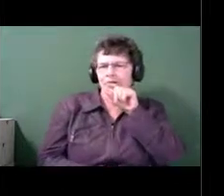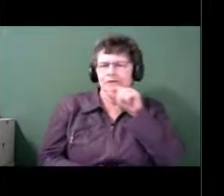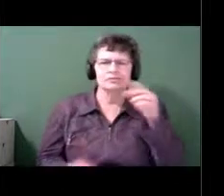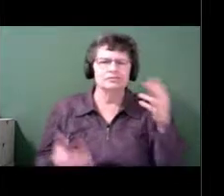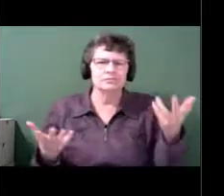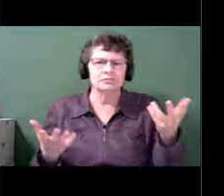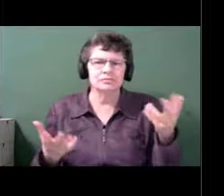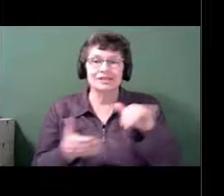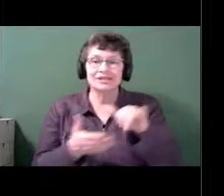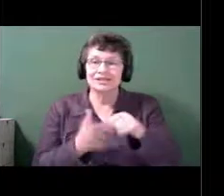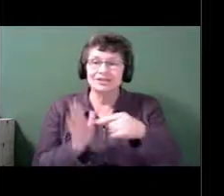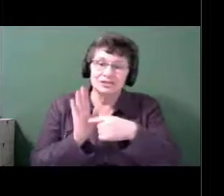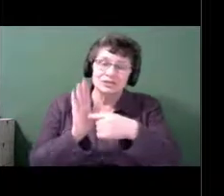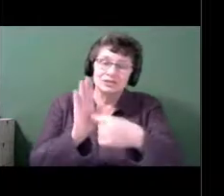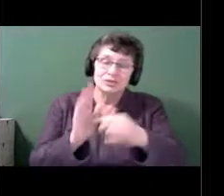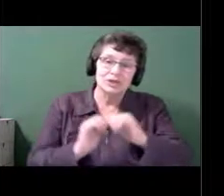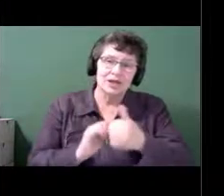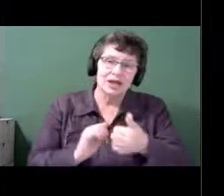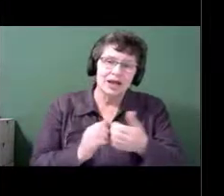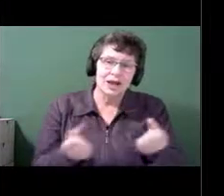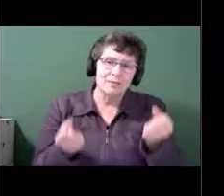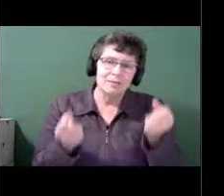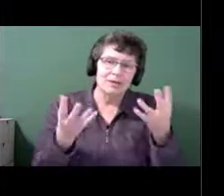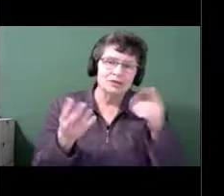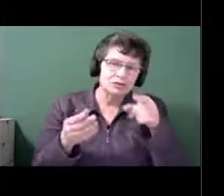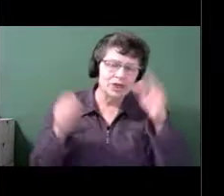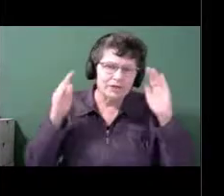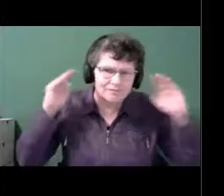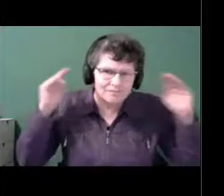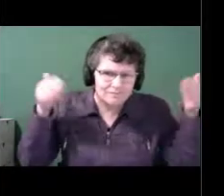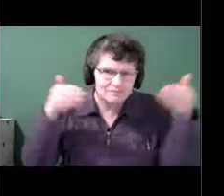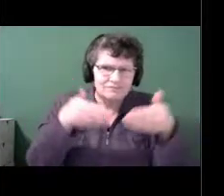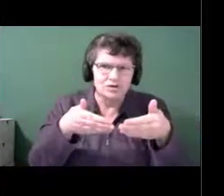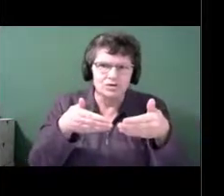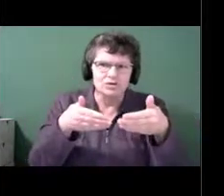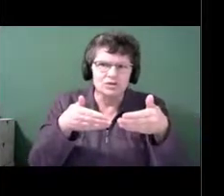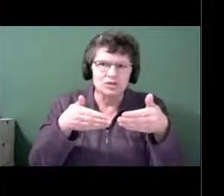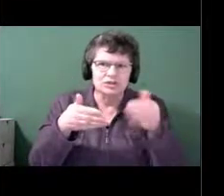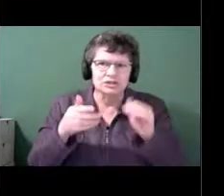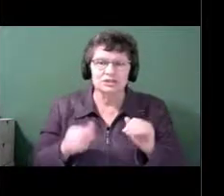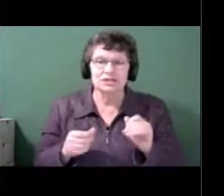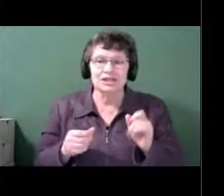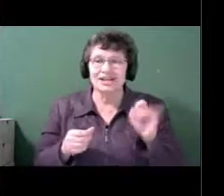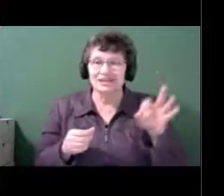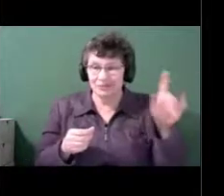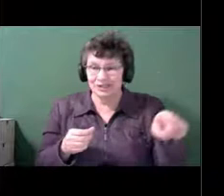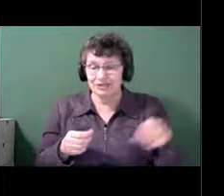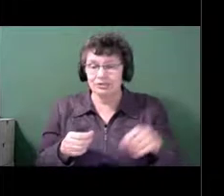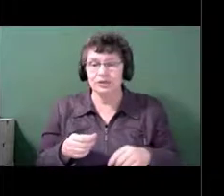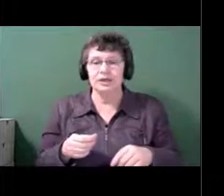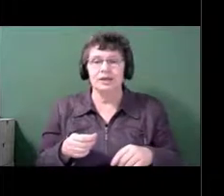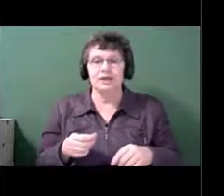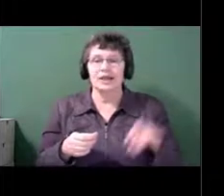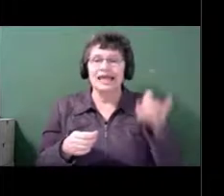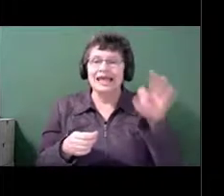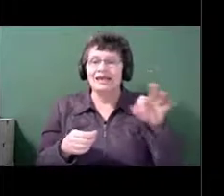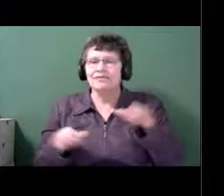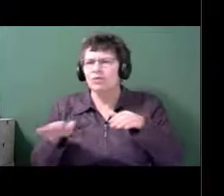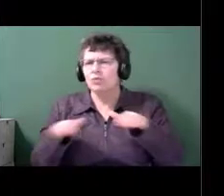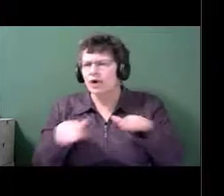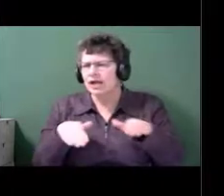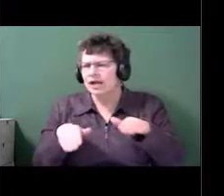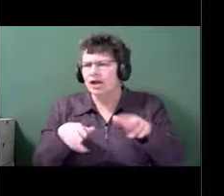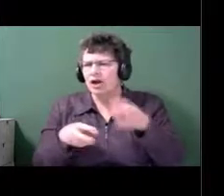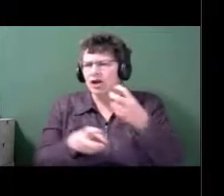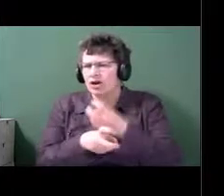needing your full attention. You know, if you have a bit of a walking problem, you need your full attention to